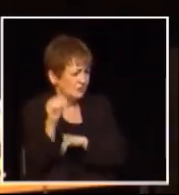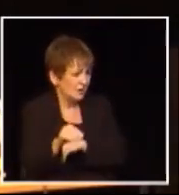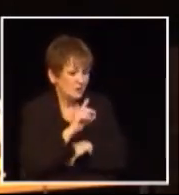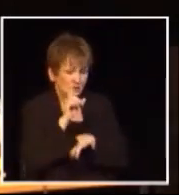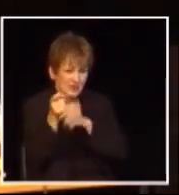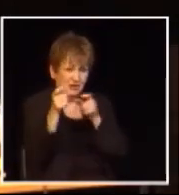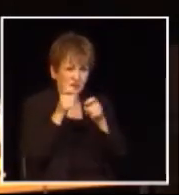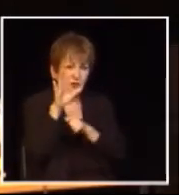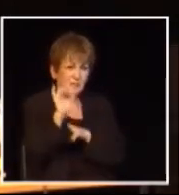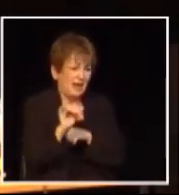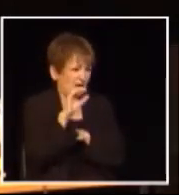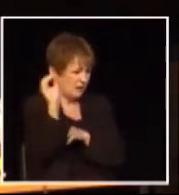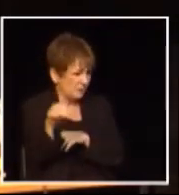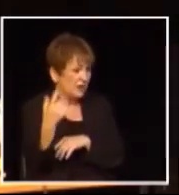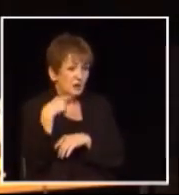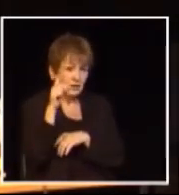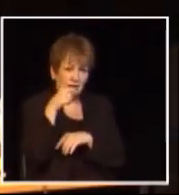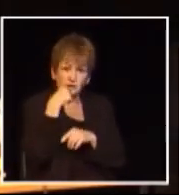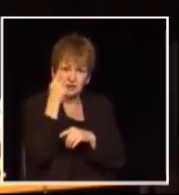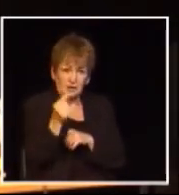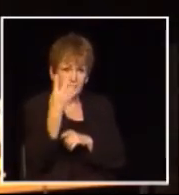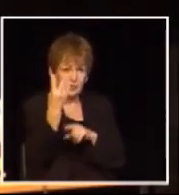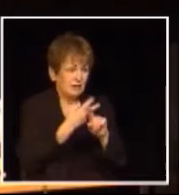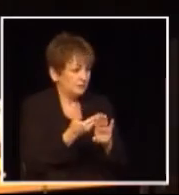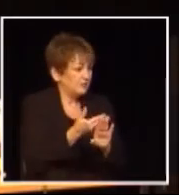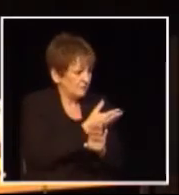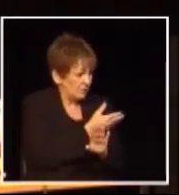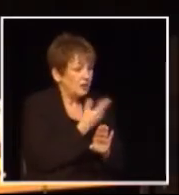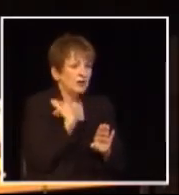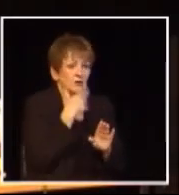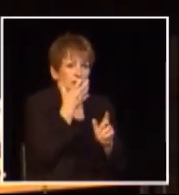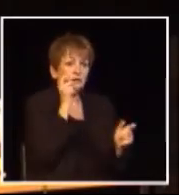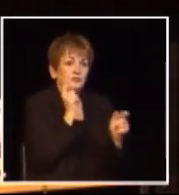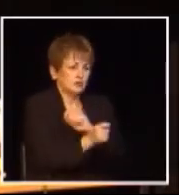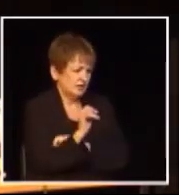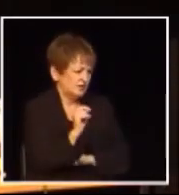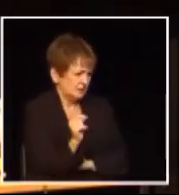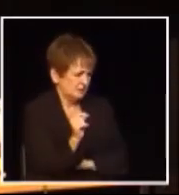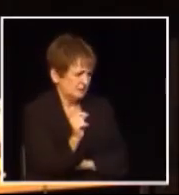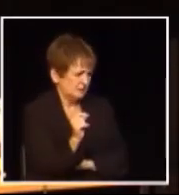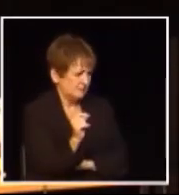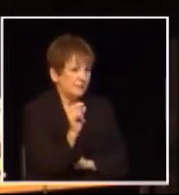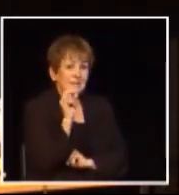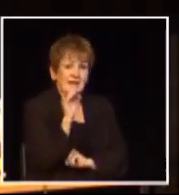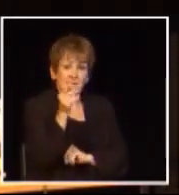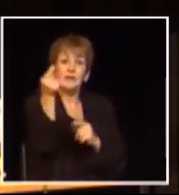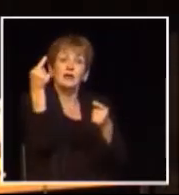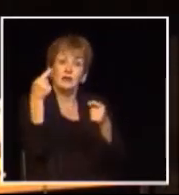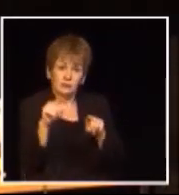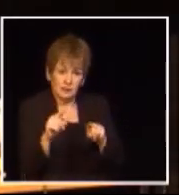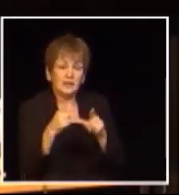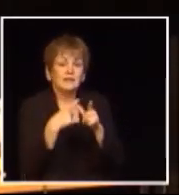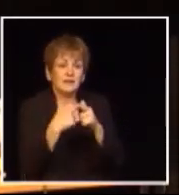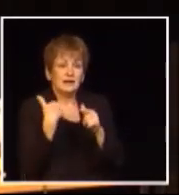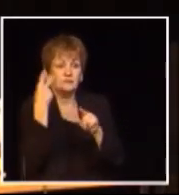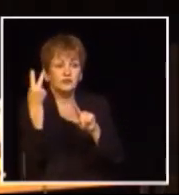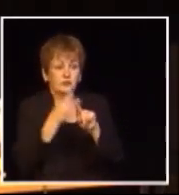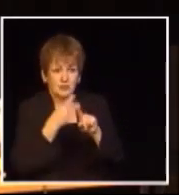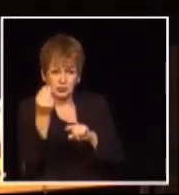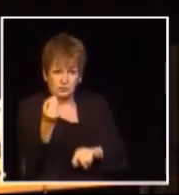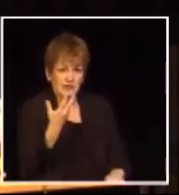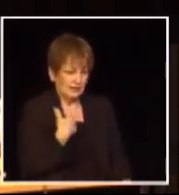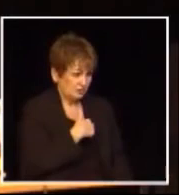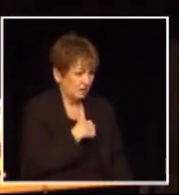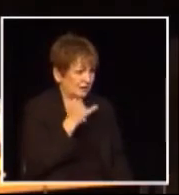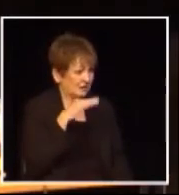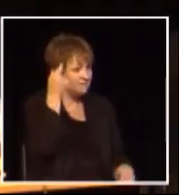100% federal tax controlled by Ottawa we have to give them 4 months notice under the agreement that we want to make a change to it and if